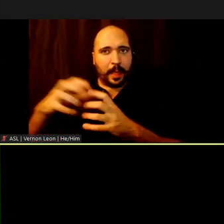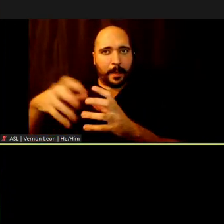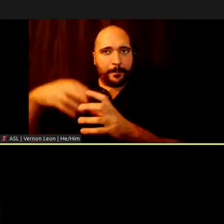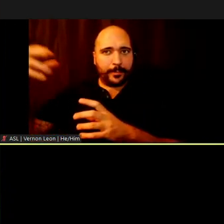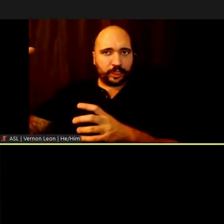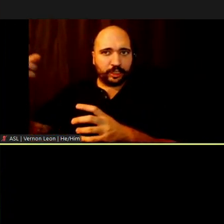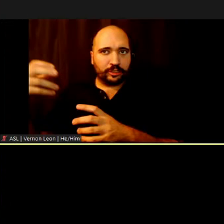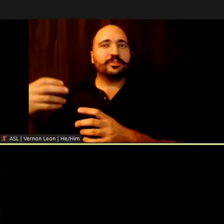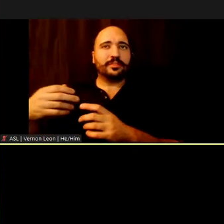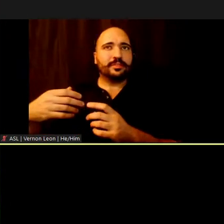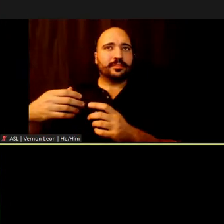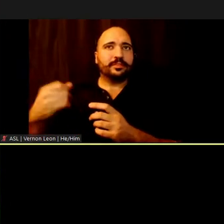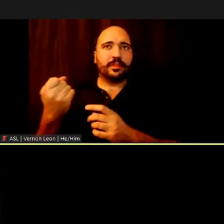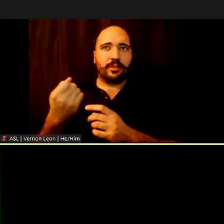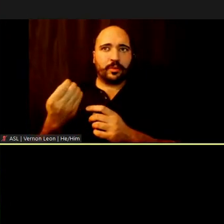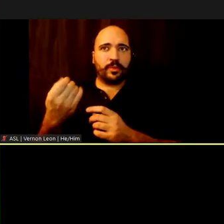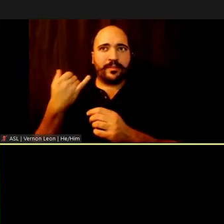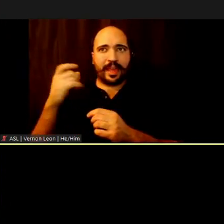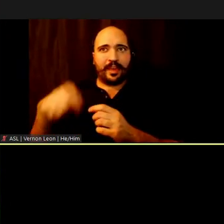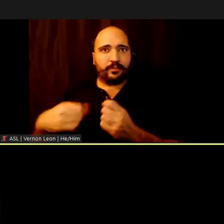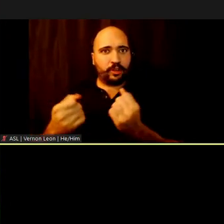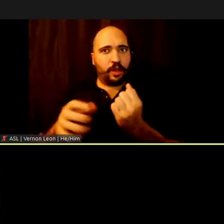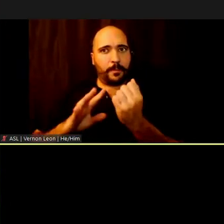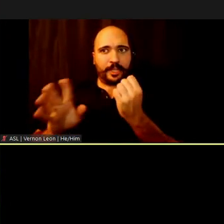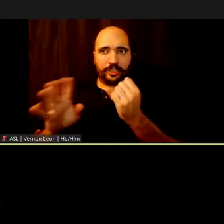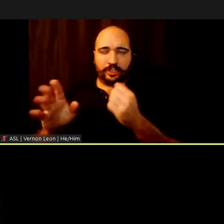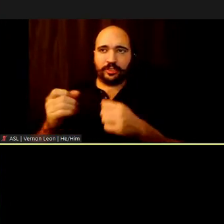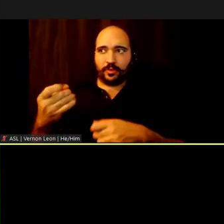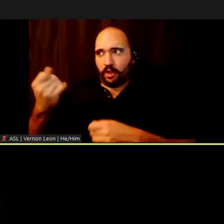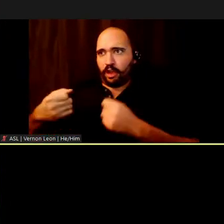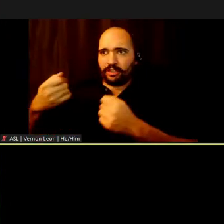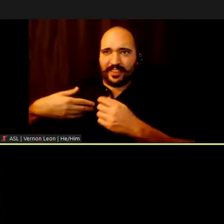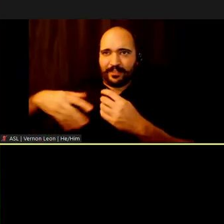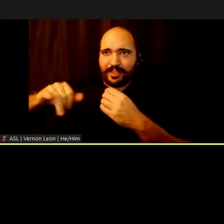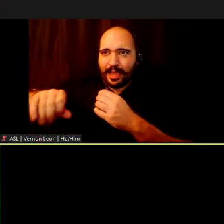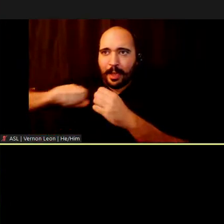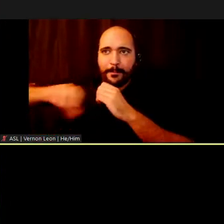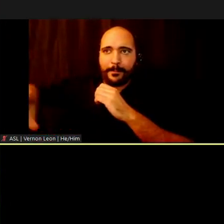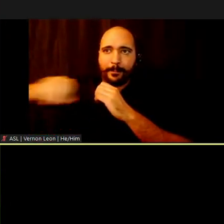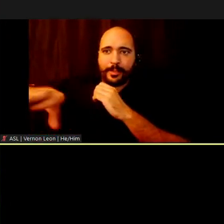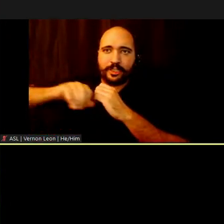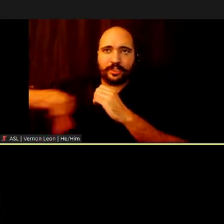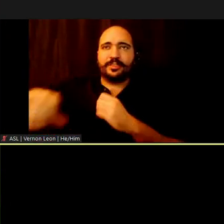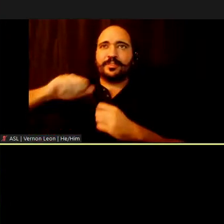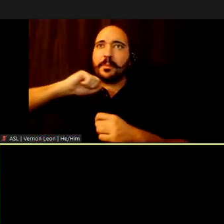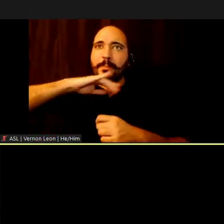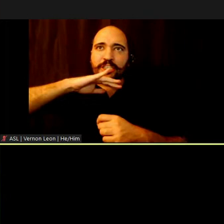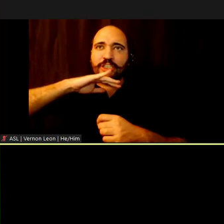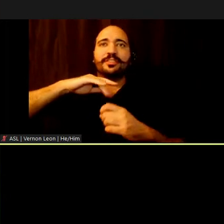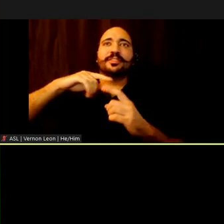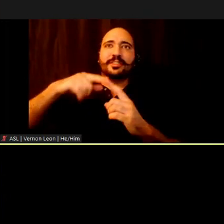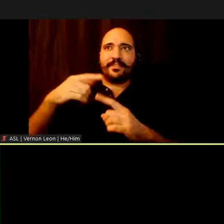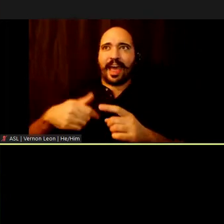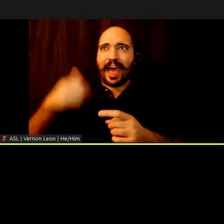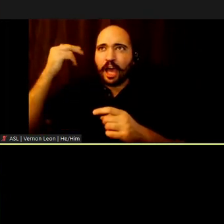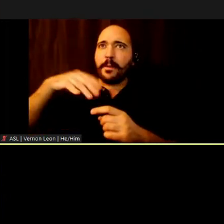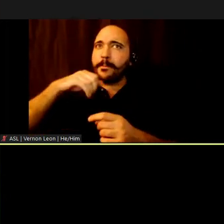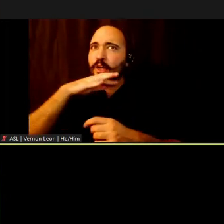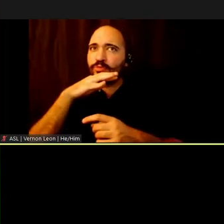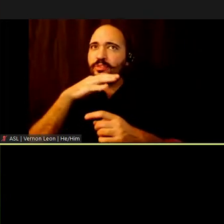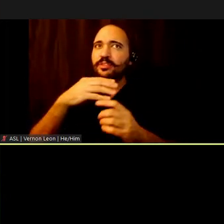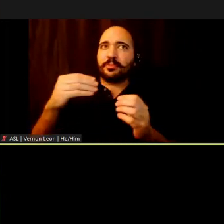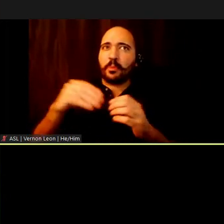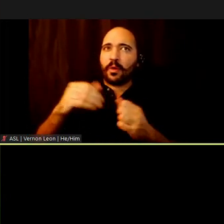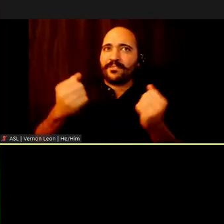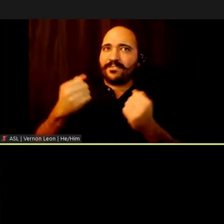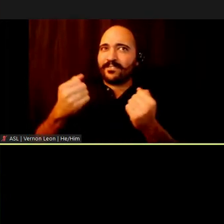especially if you have to use a vehicle, it's cleaner or it's an EV, that it is a higher pollutant taking up more space. That